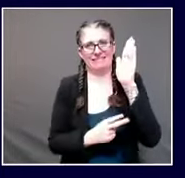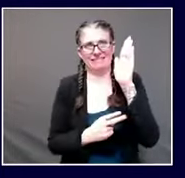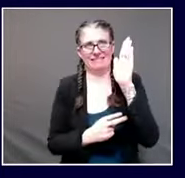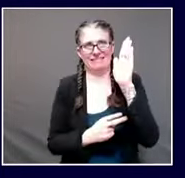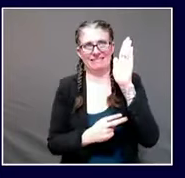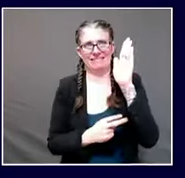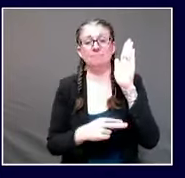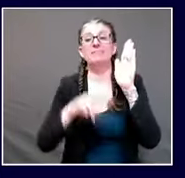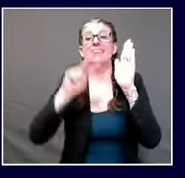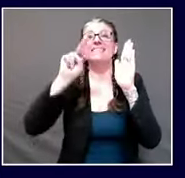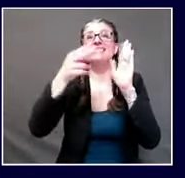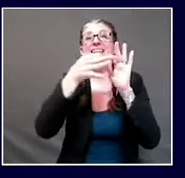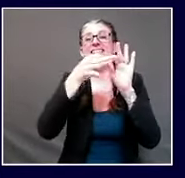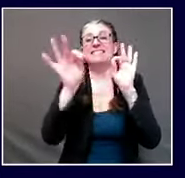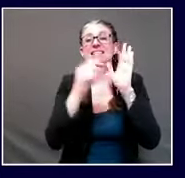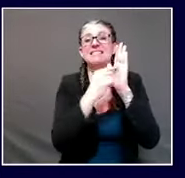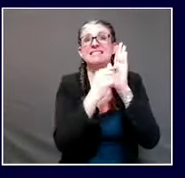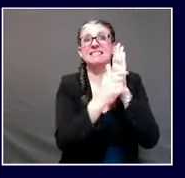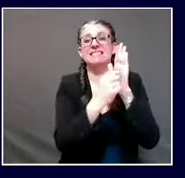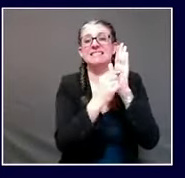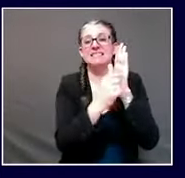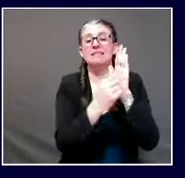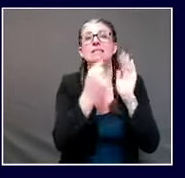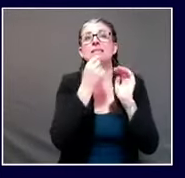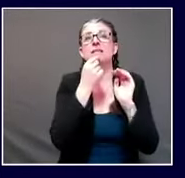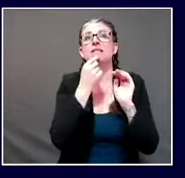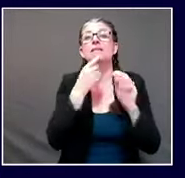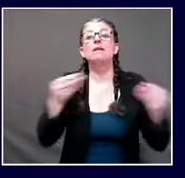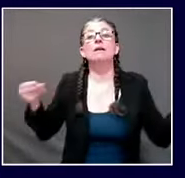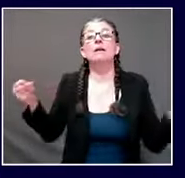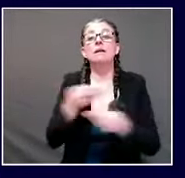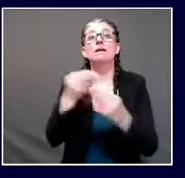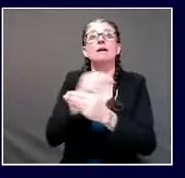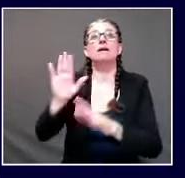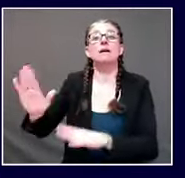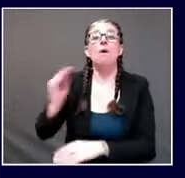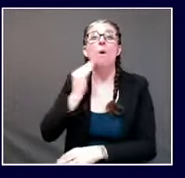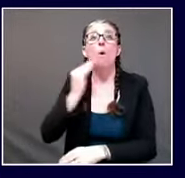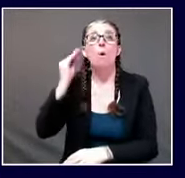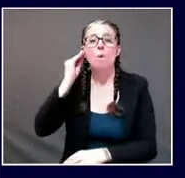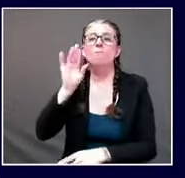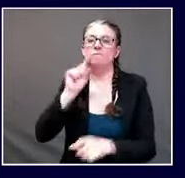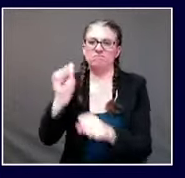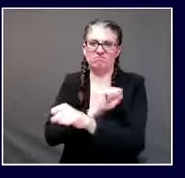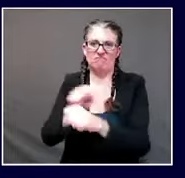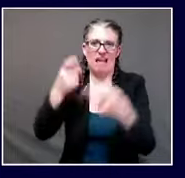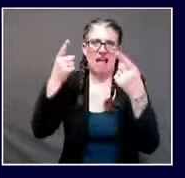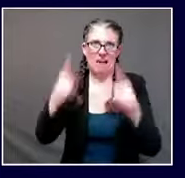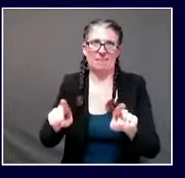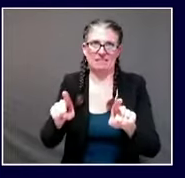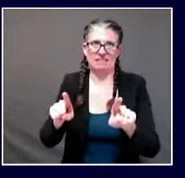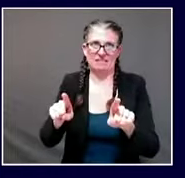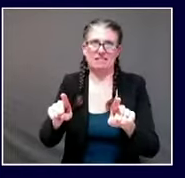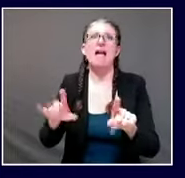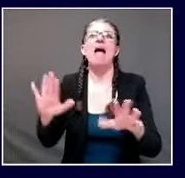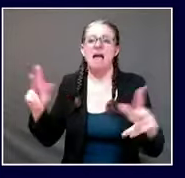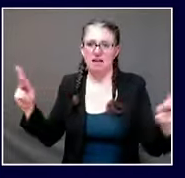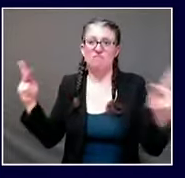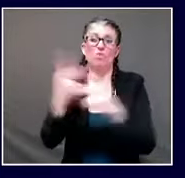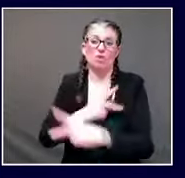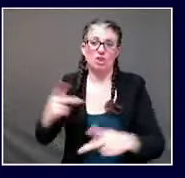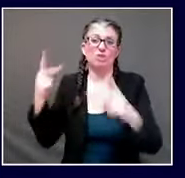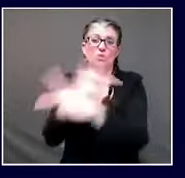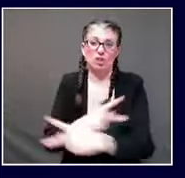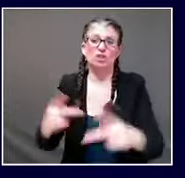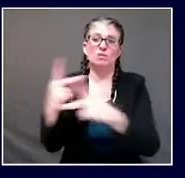i believe the author even said increasing but the point here though isha is that we should not think of